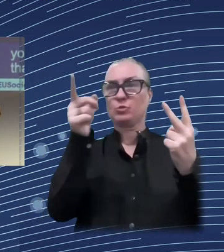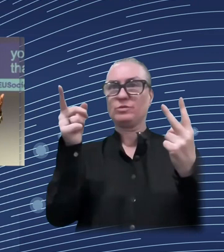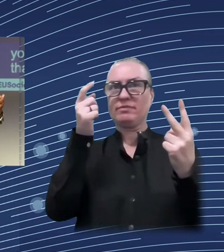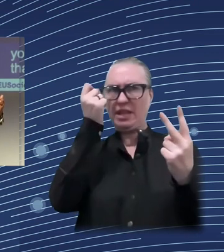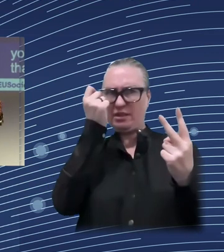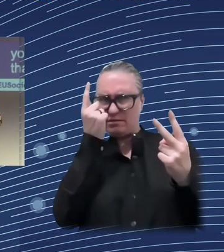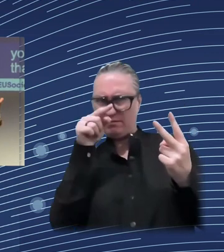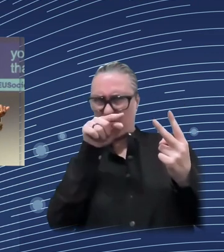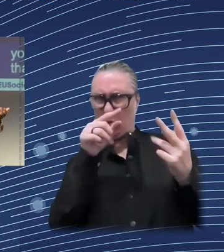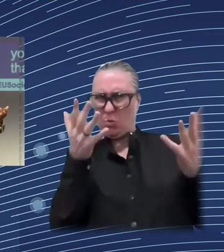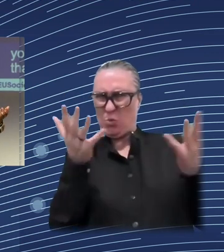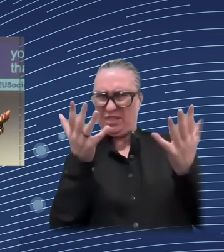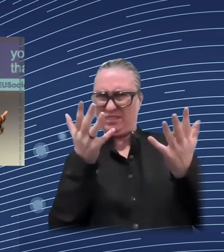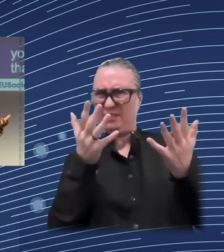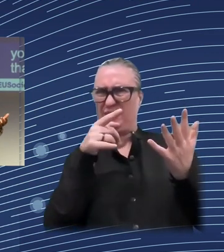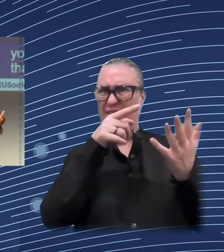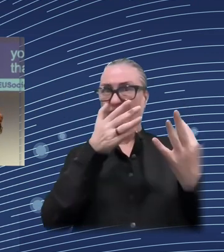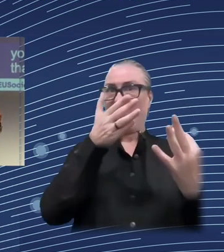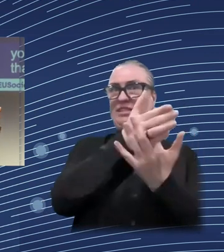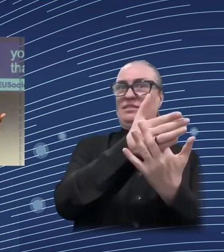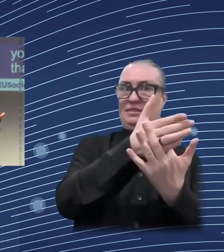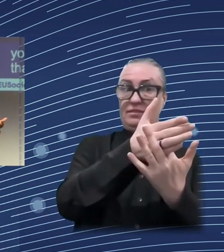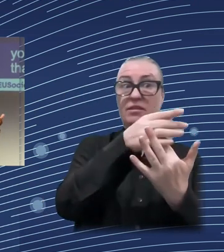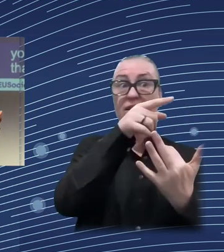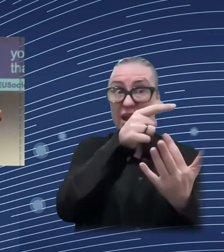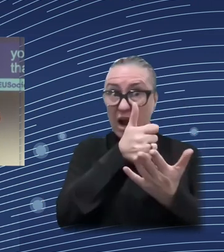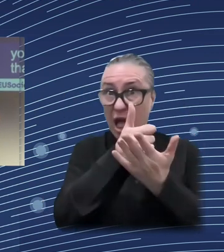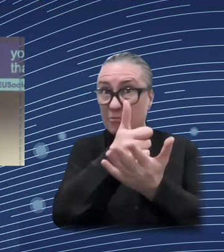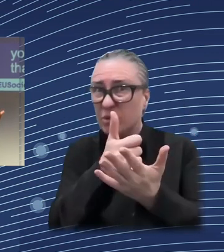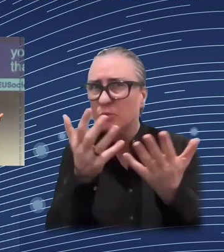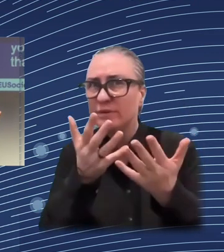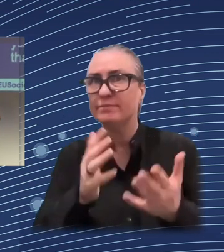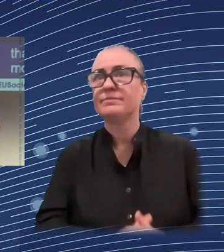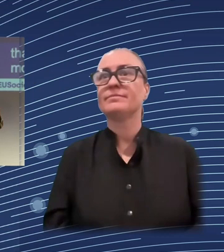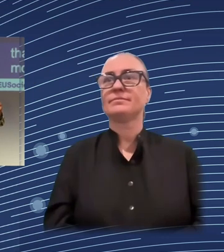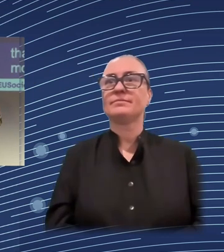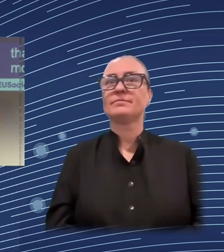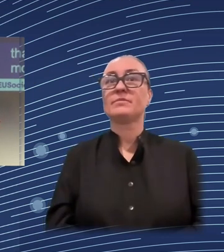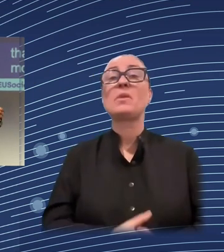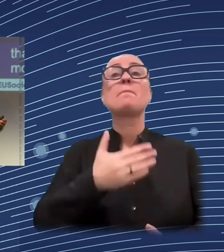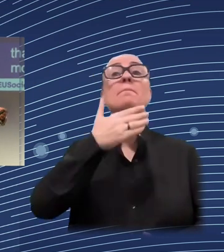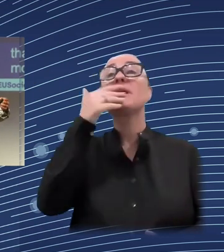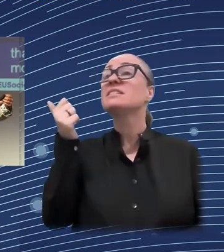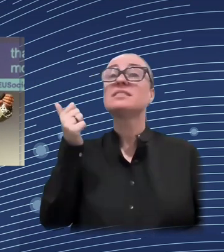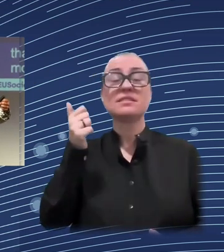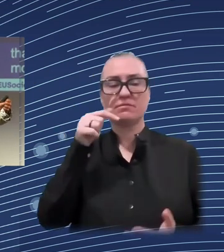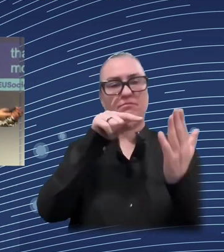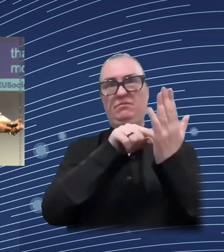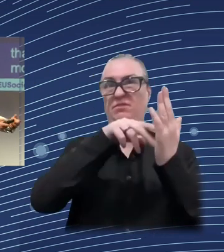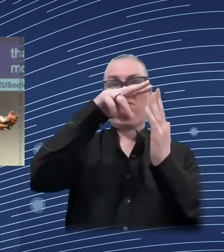In the case that I'm more specialized in, which is employment, what you have is to, to, to, search for